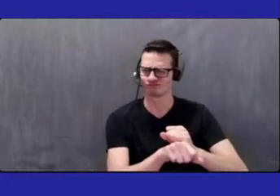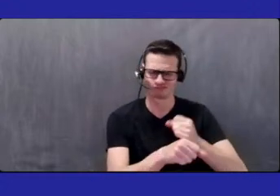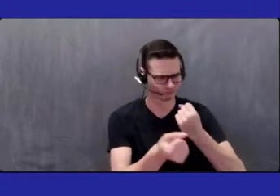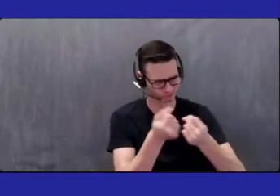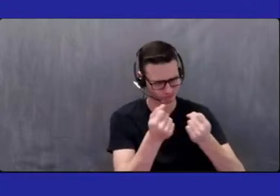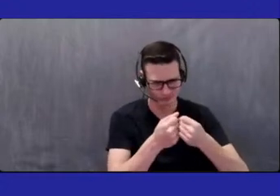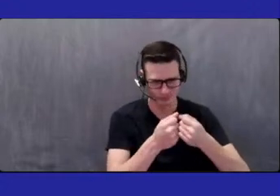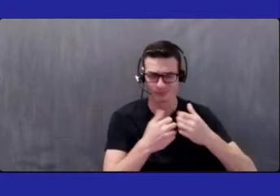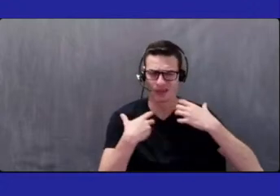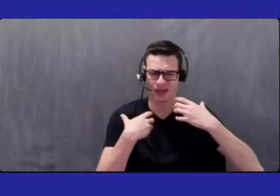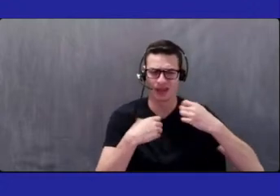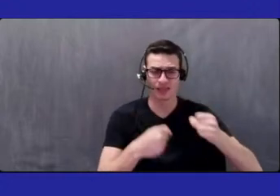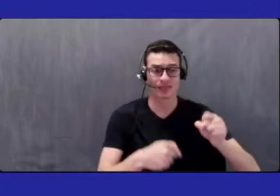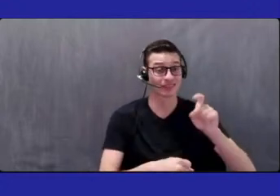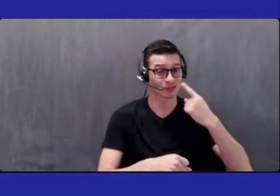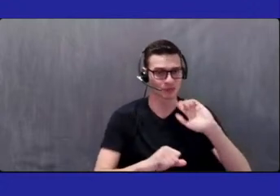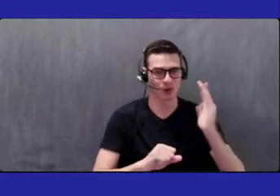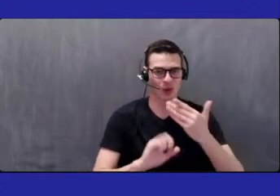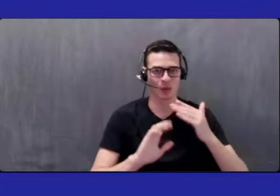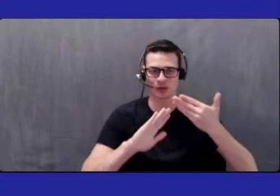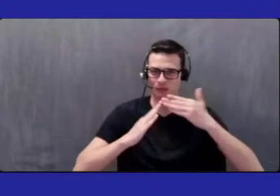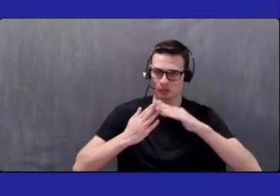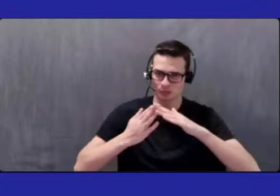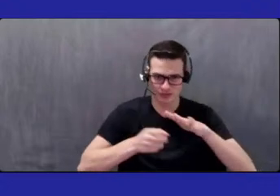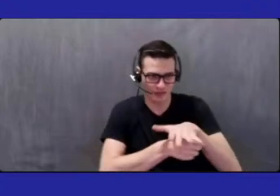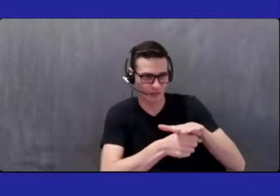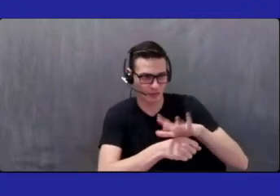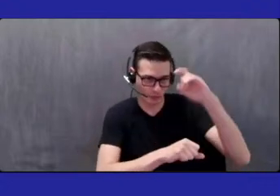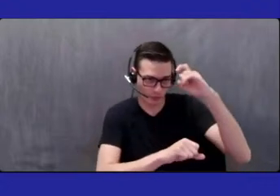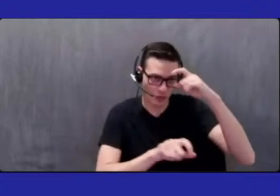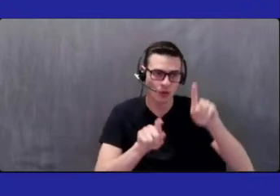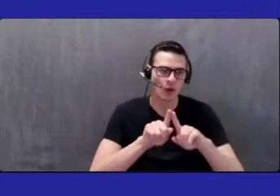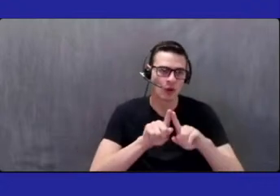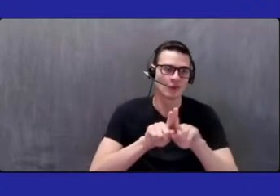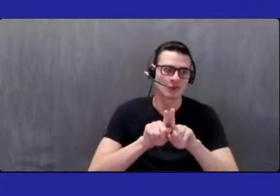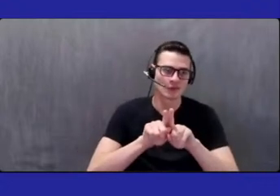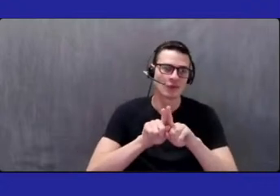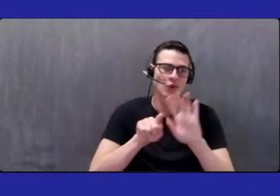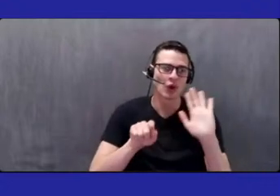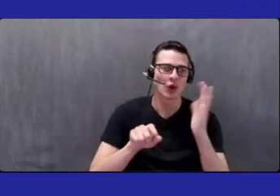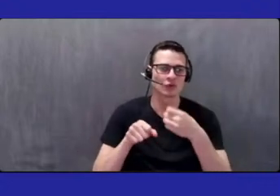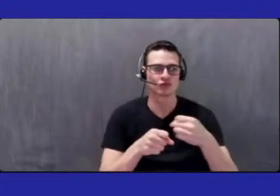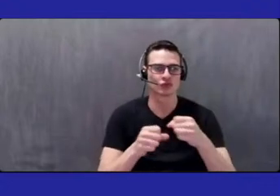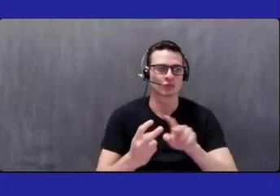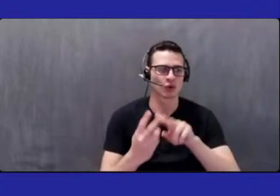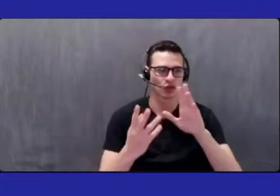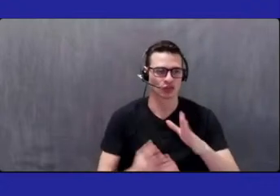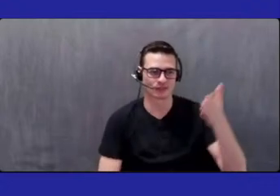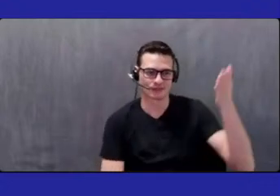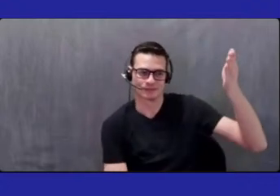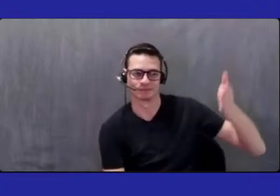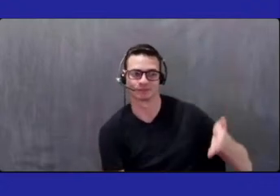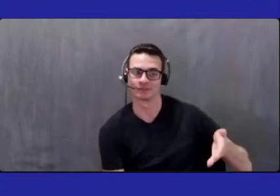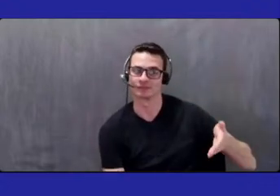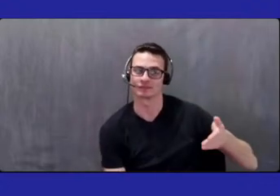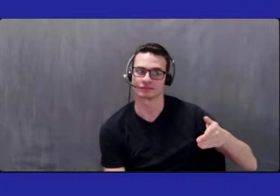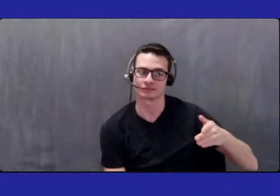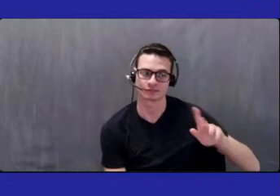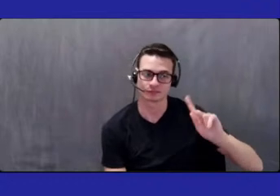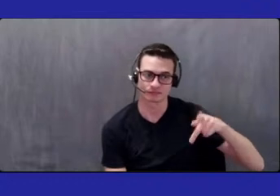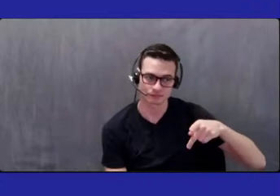health care needs of our neighborhoods in the Bronx, as well as our strategic partners who hope to amplify the